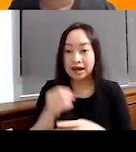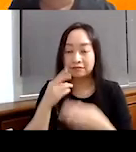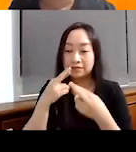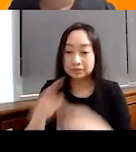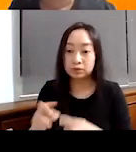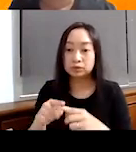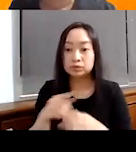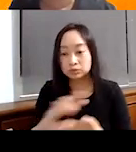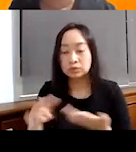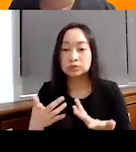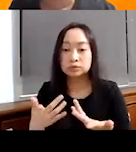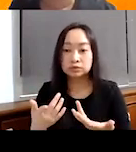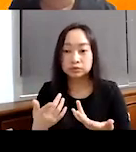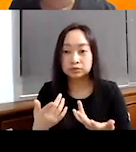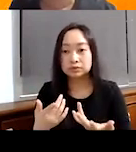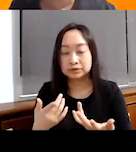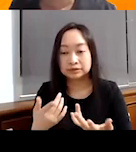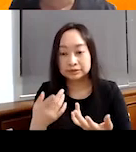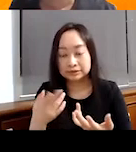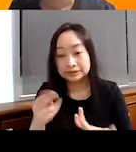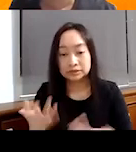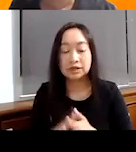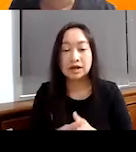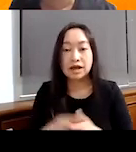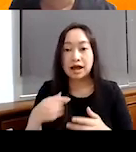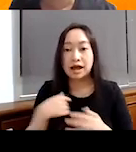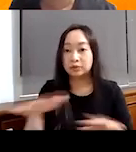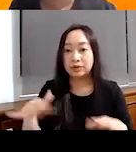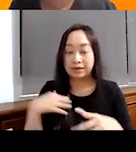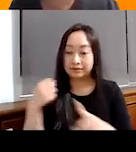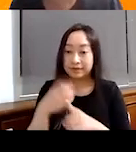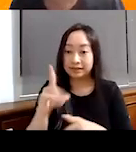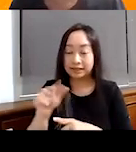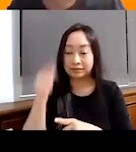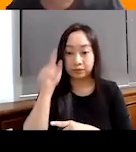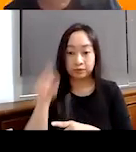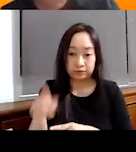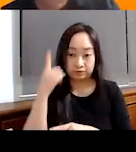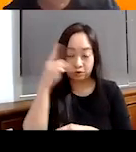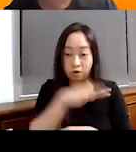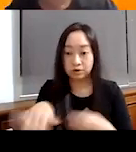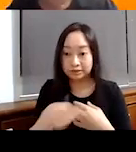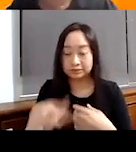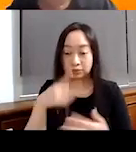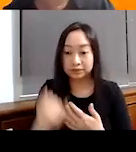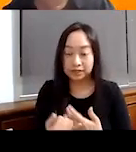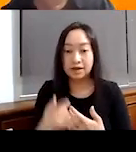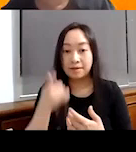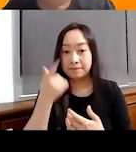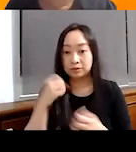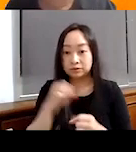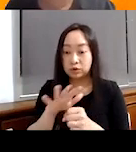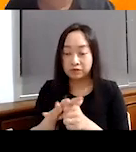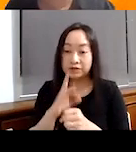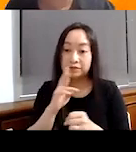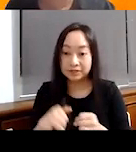to those, to those urgent needs. So I don't have impact data for you on all of these, uh, project areas today in part because COVID has